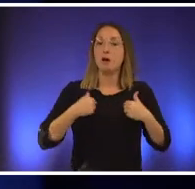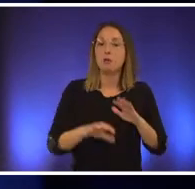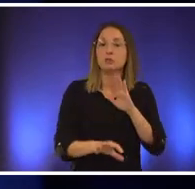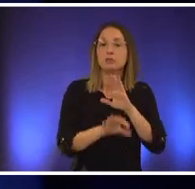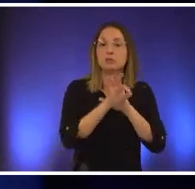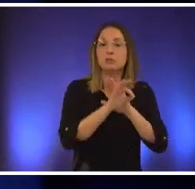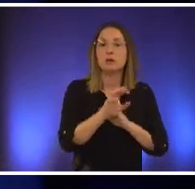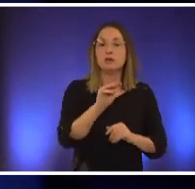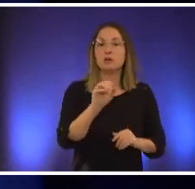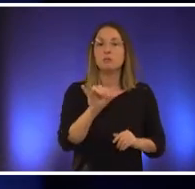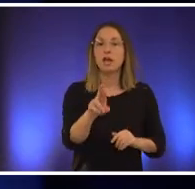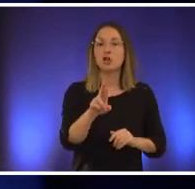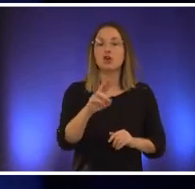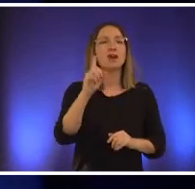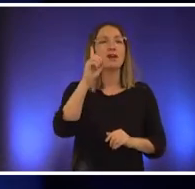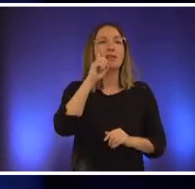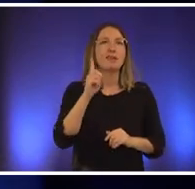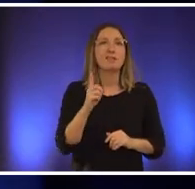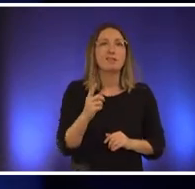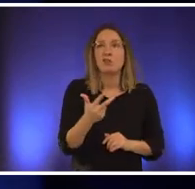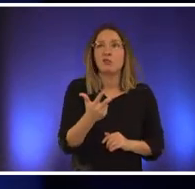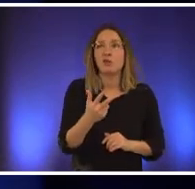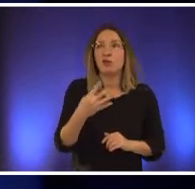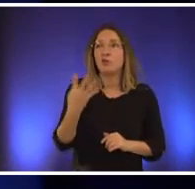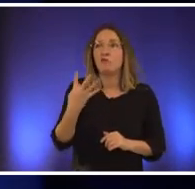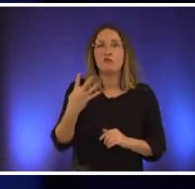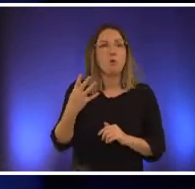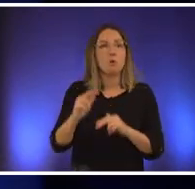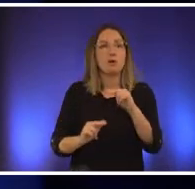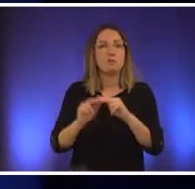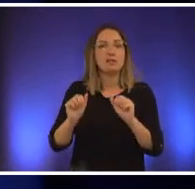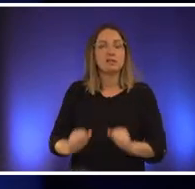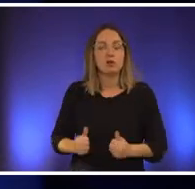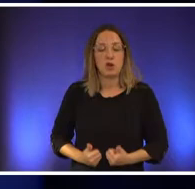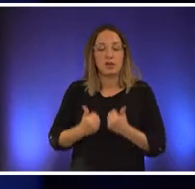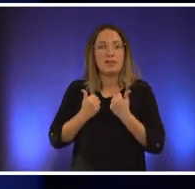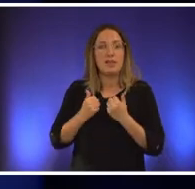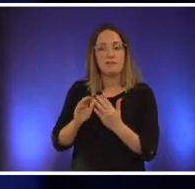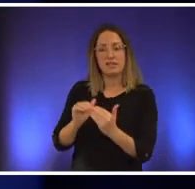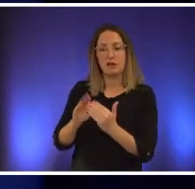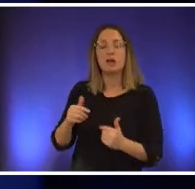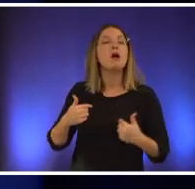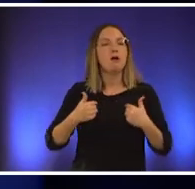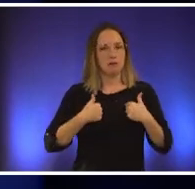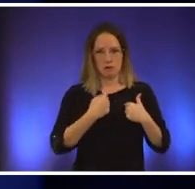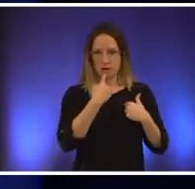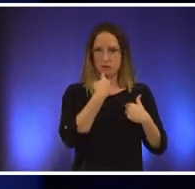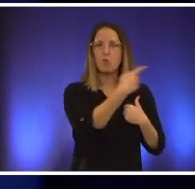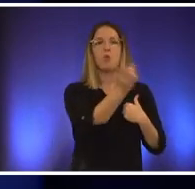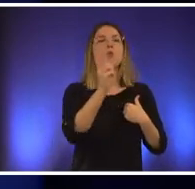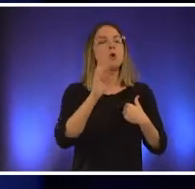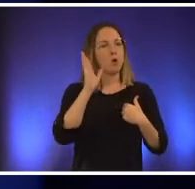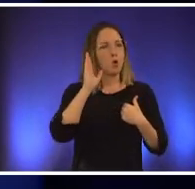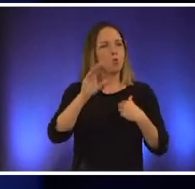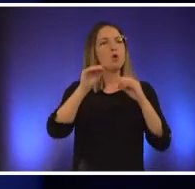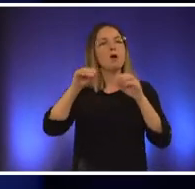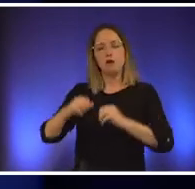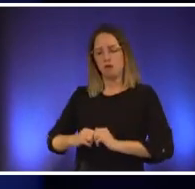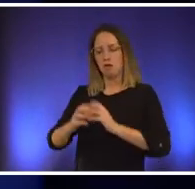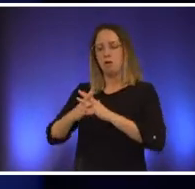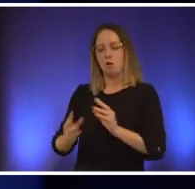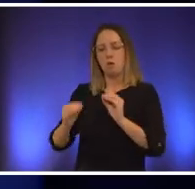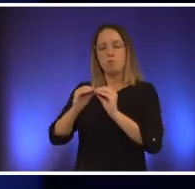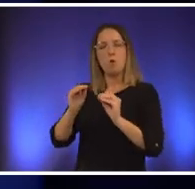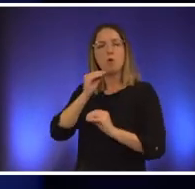three maybe four you could live in downtown austin and i said we're going to get more housing in downtown austin and we did i